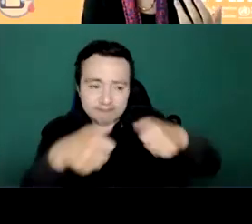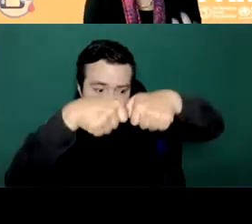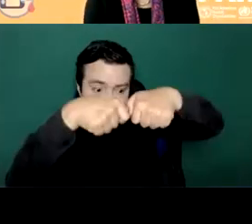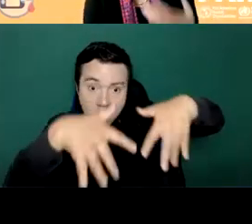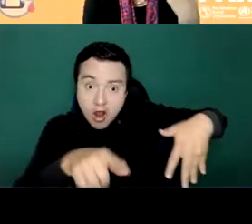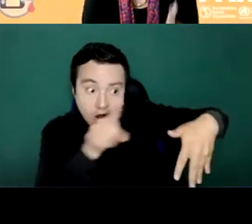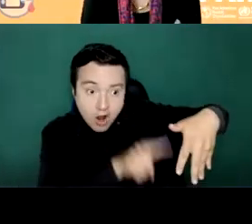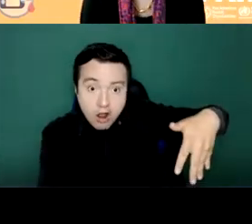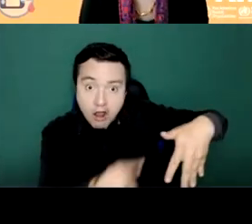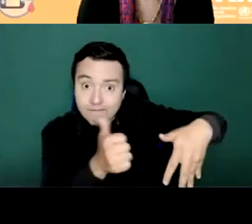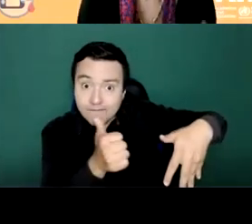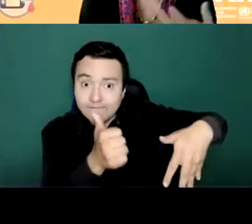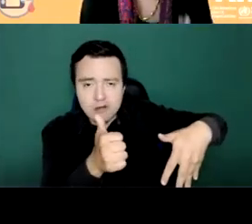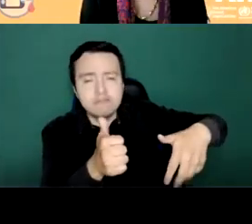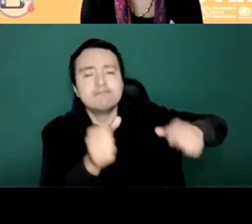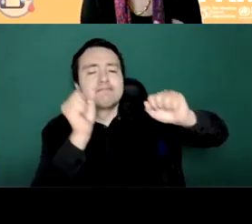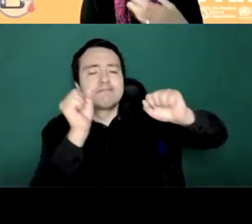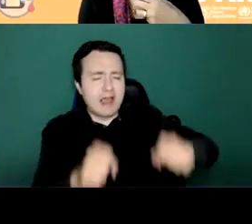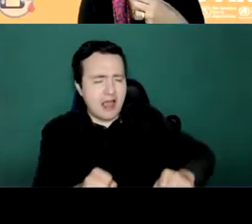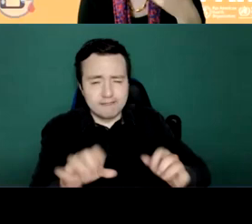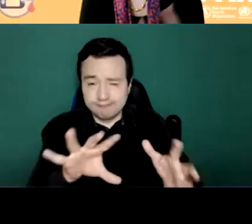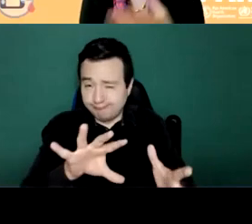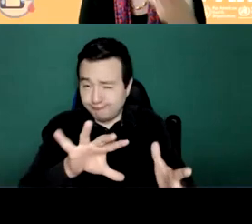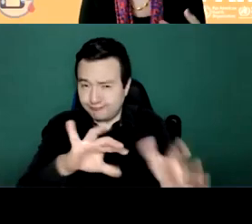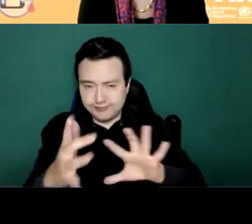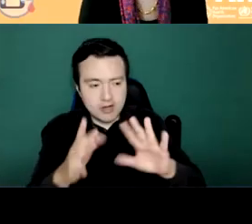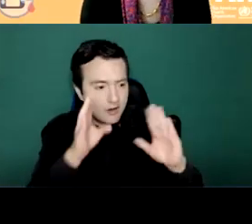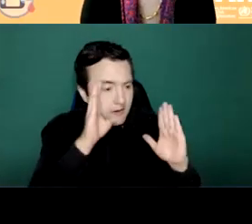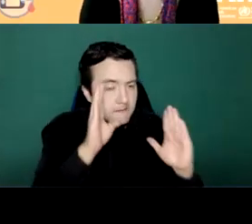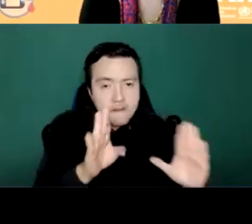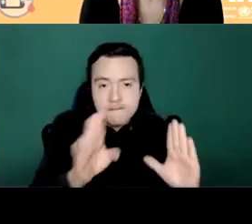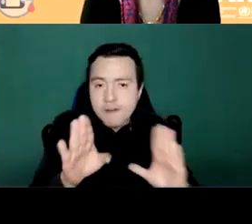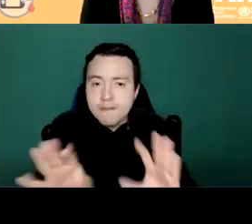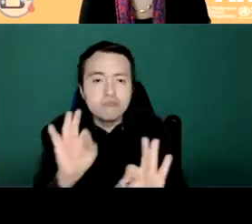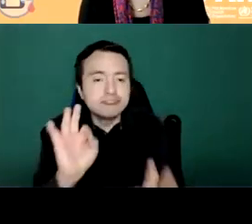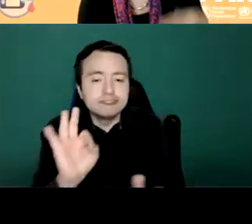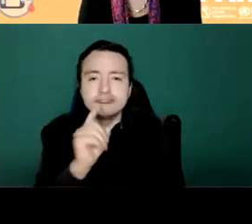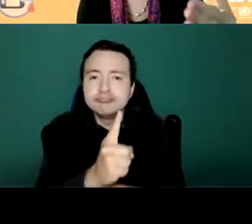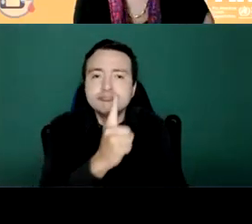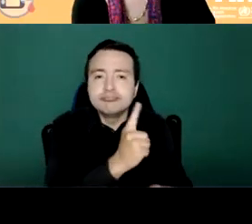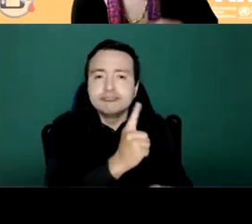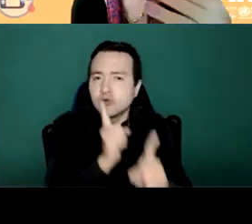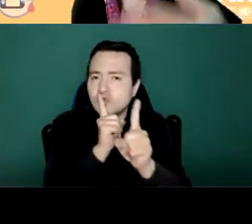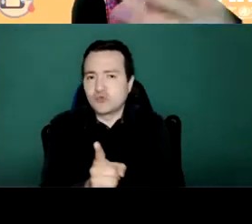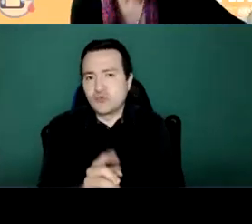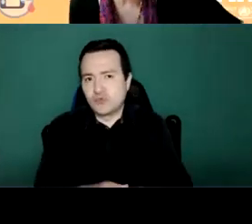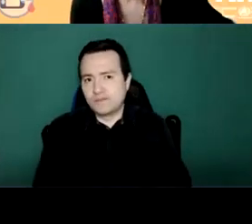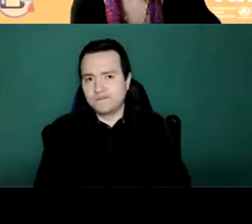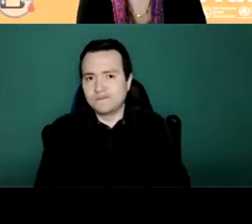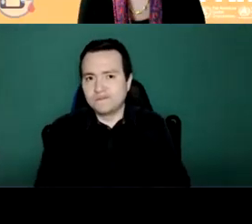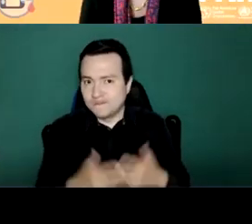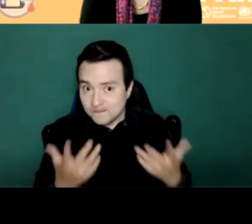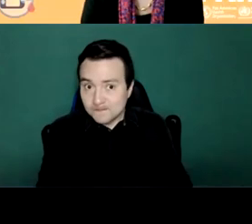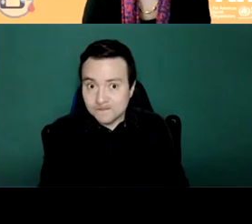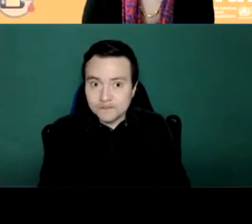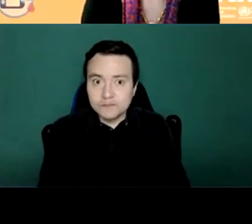systems if we don't have them. And now that mental health has come to the forefront, we